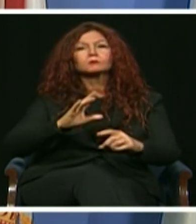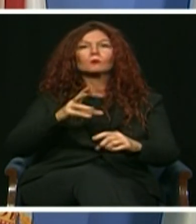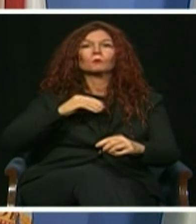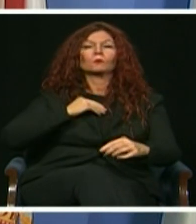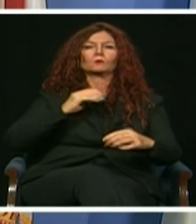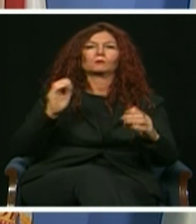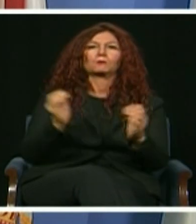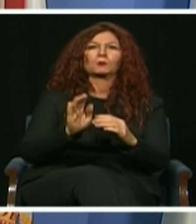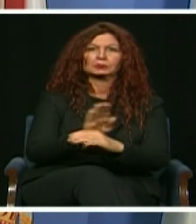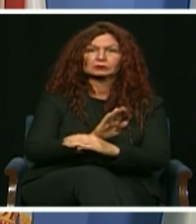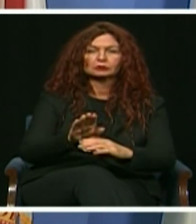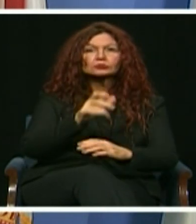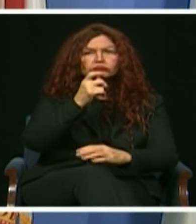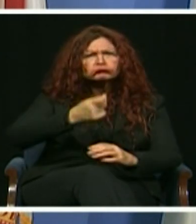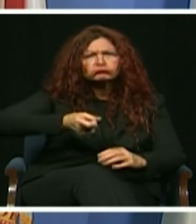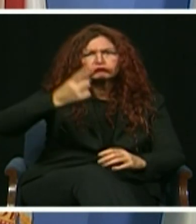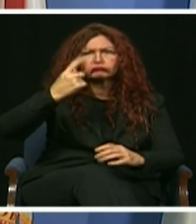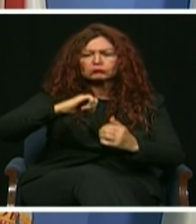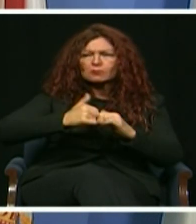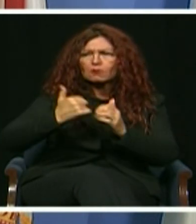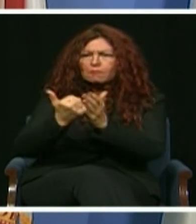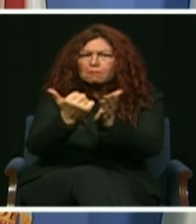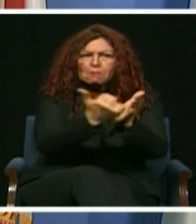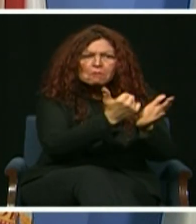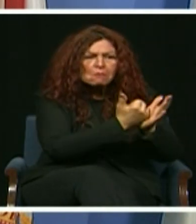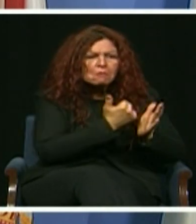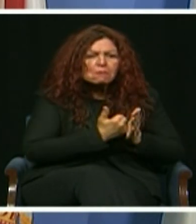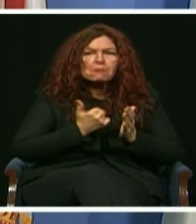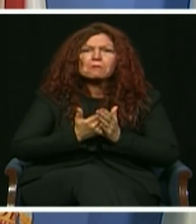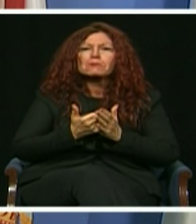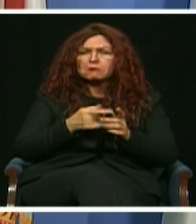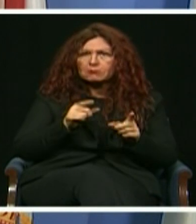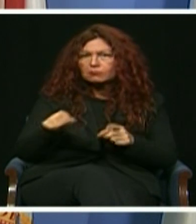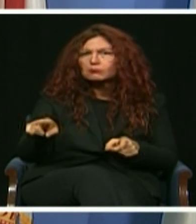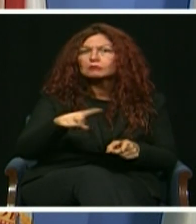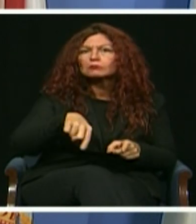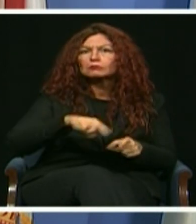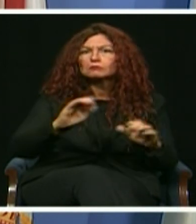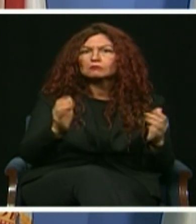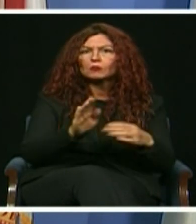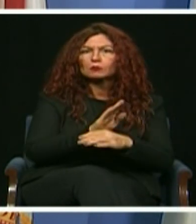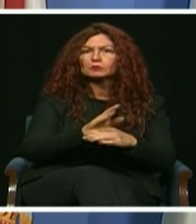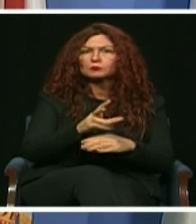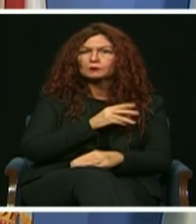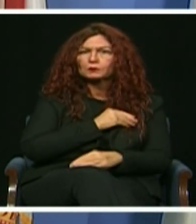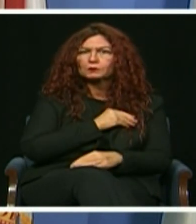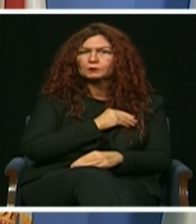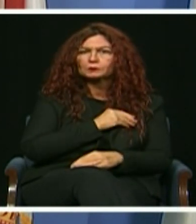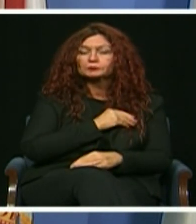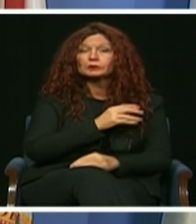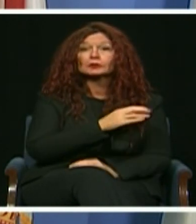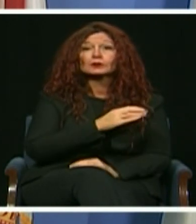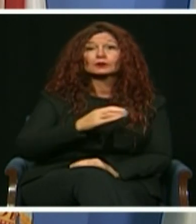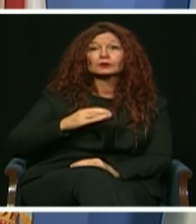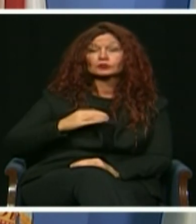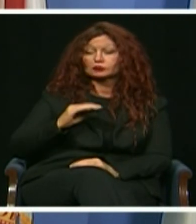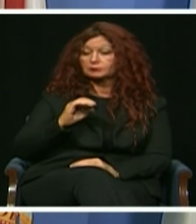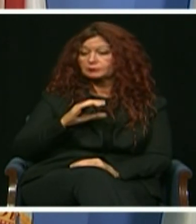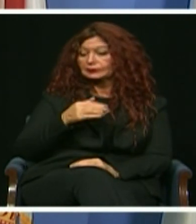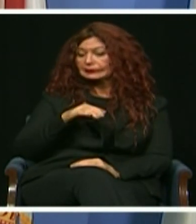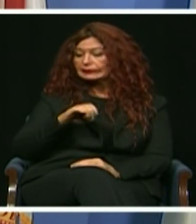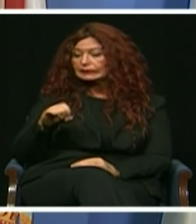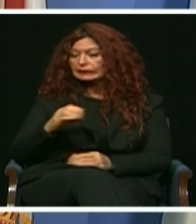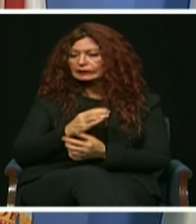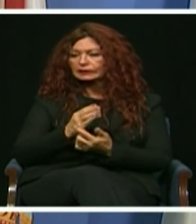provides great leadership on housing, urban, and economic development. Commissioner Keone McGee and Senator Renee